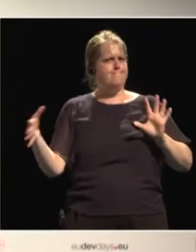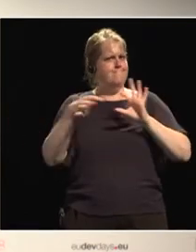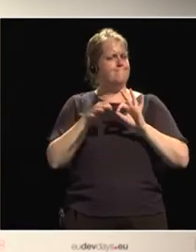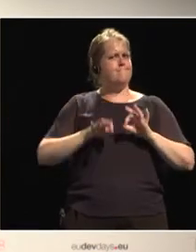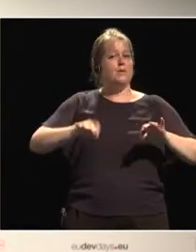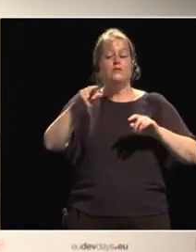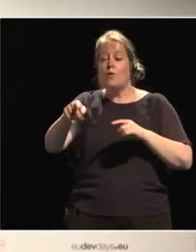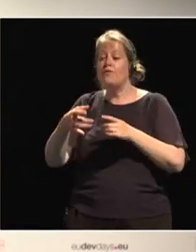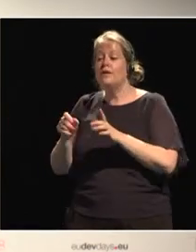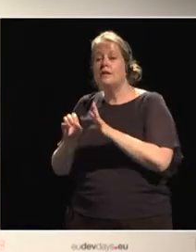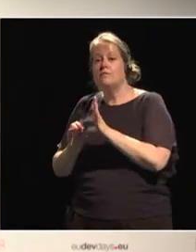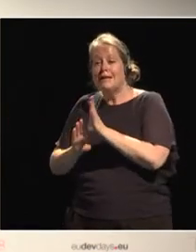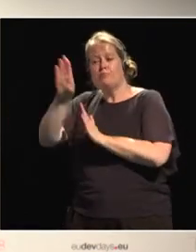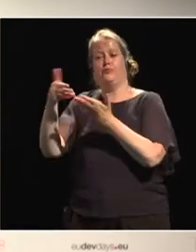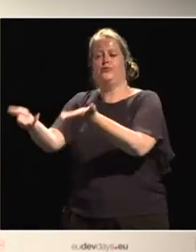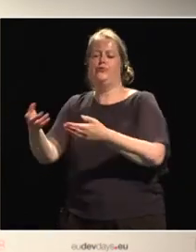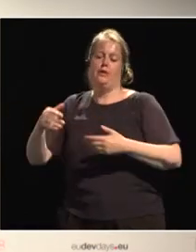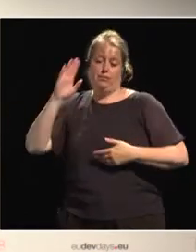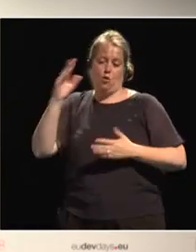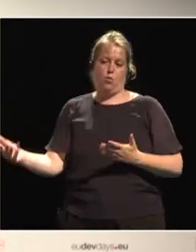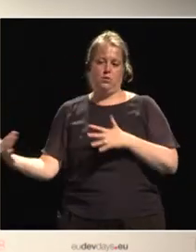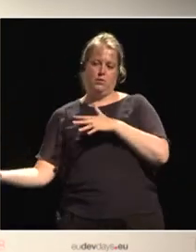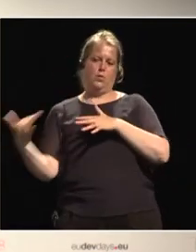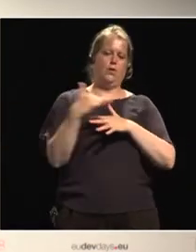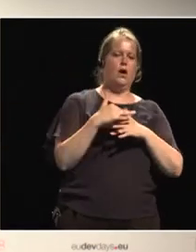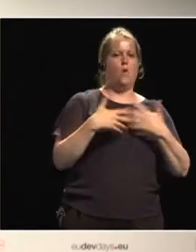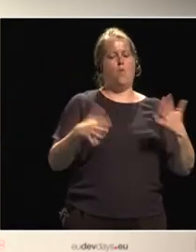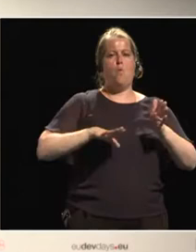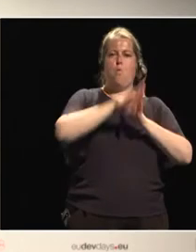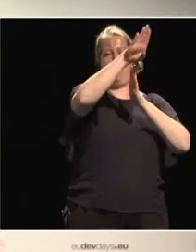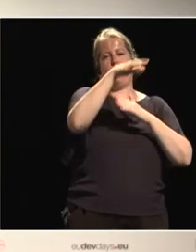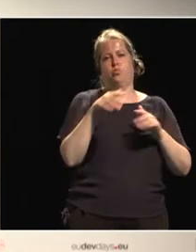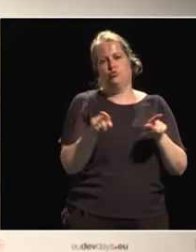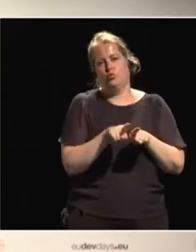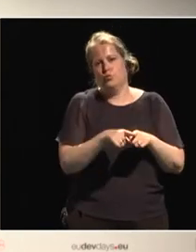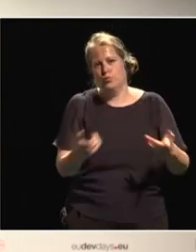then we know that even our economy is going to be improved. Thank you. Thank you.